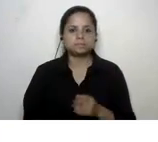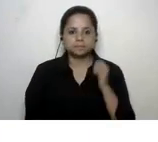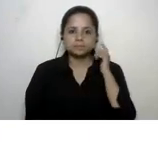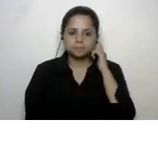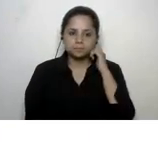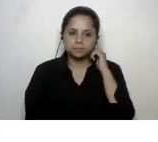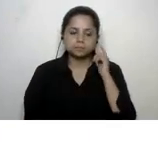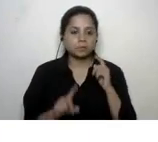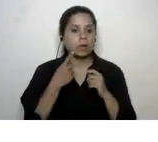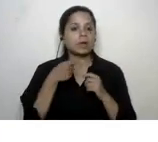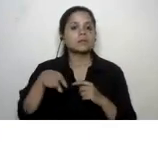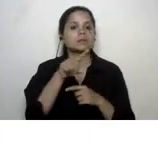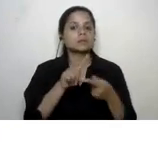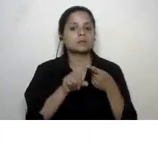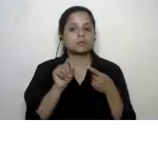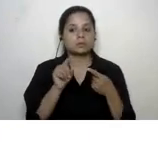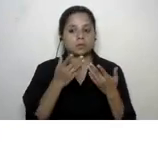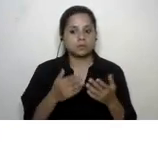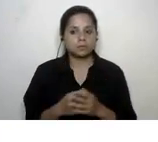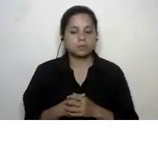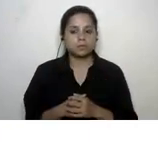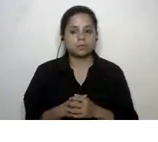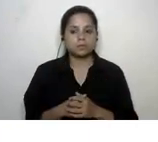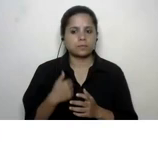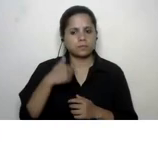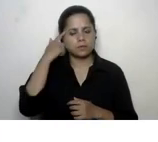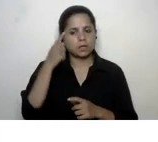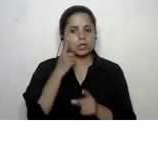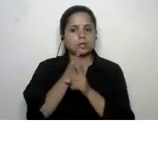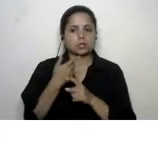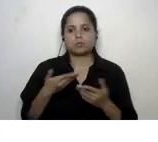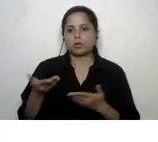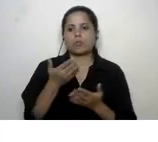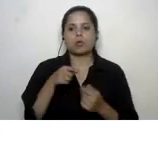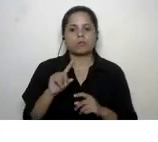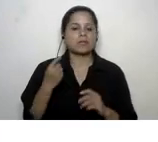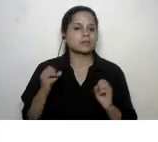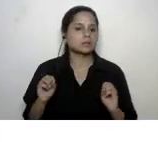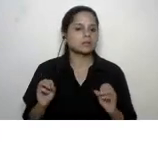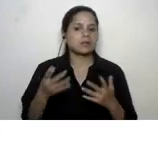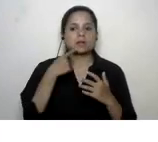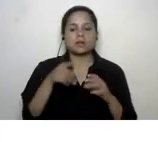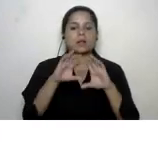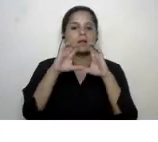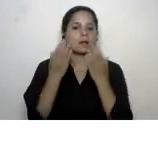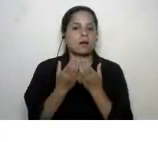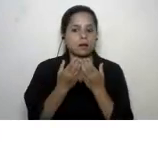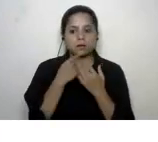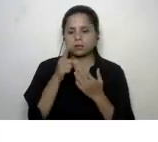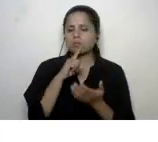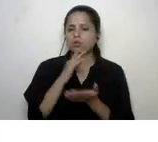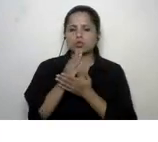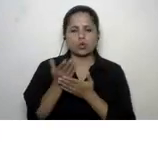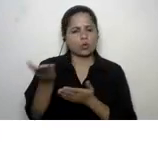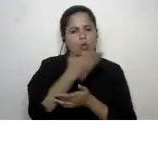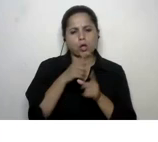the first one priya yeah i think as teachers we can definitely start right in the classroom and i i'm sure i'm most of us